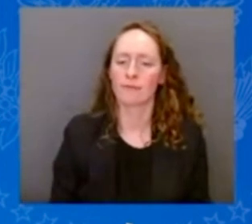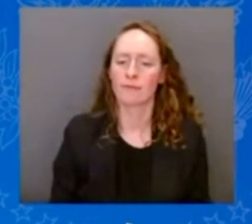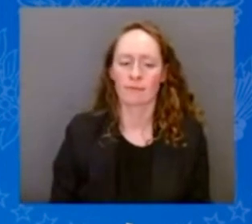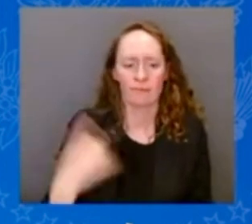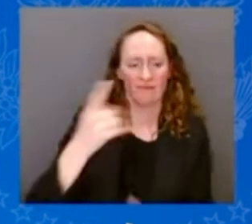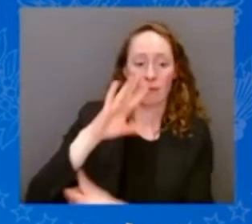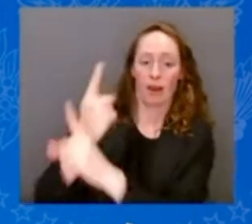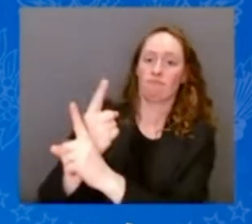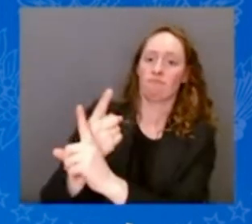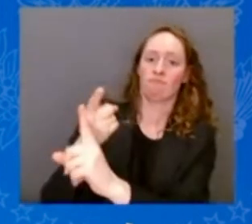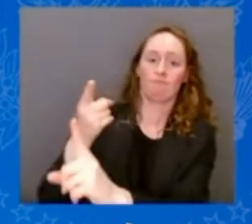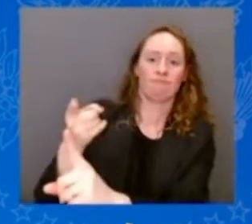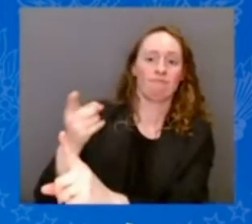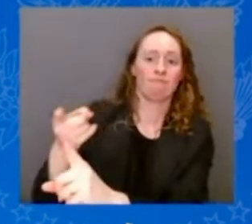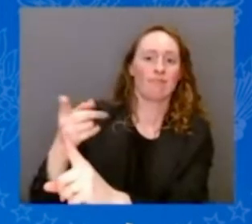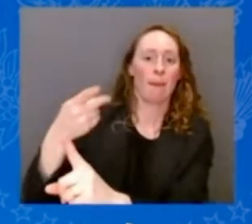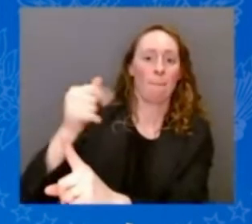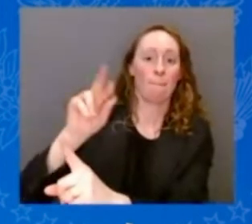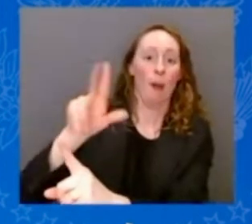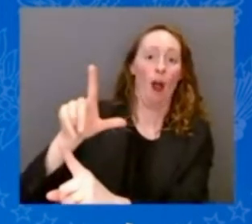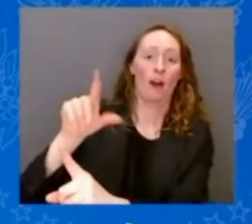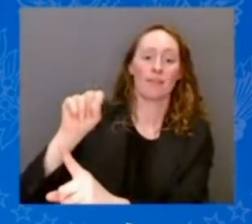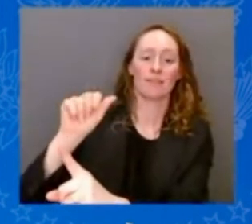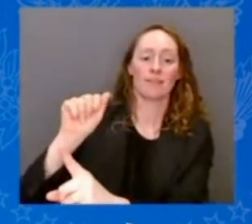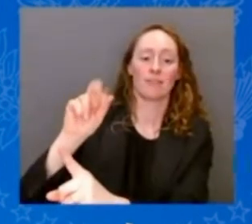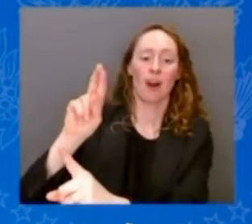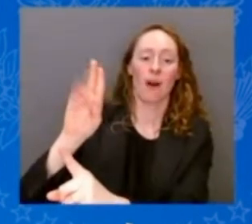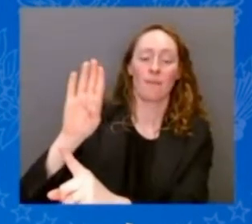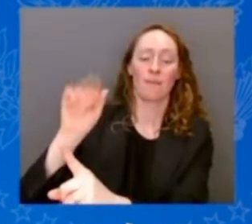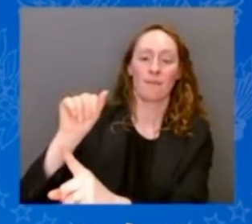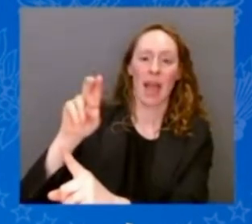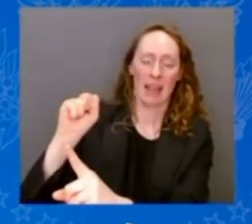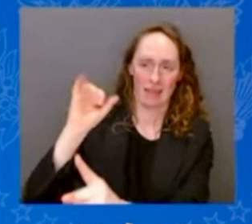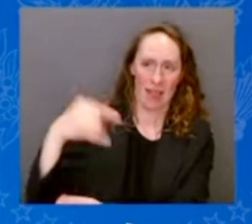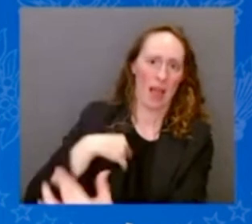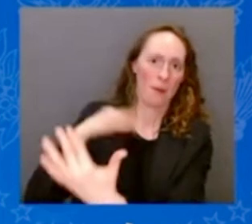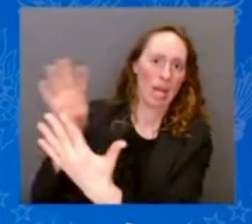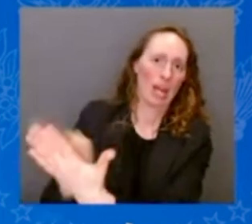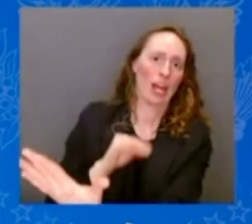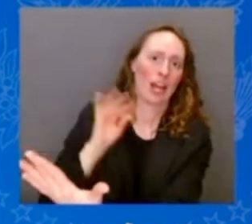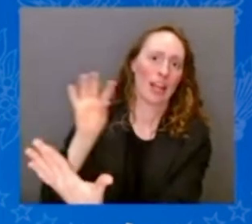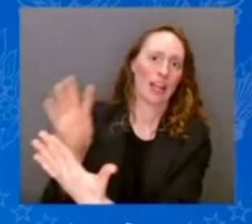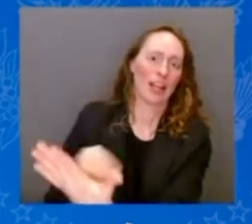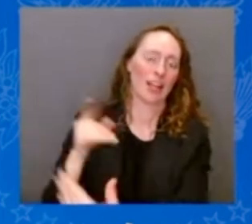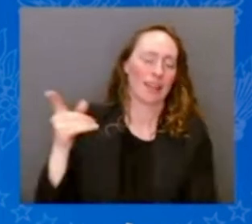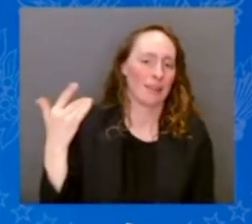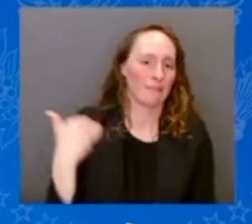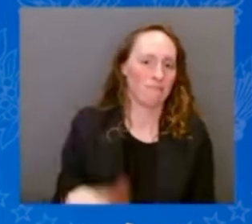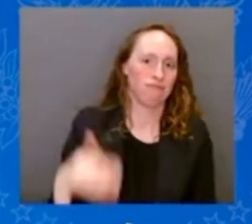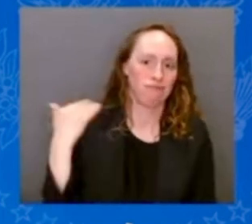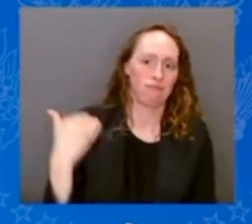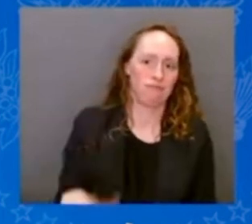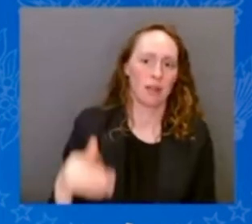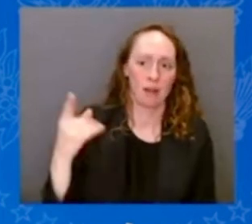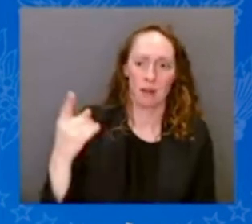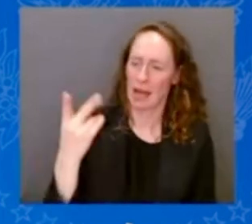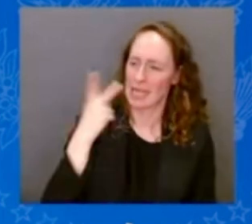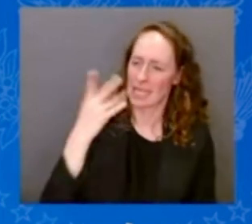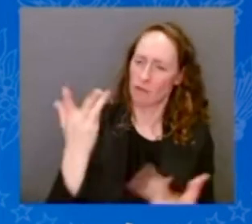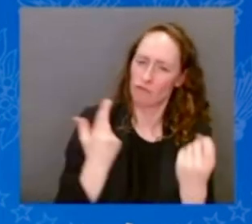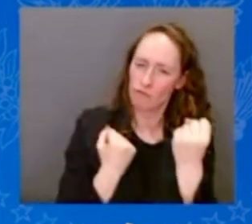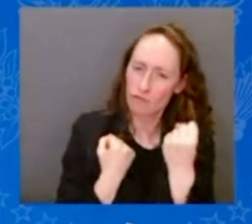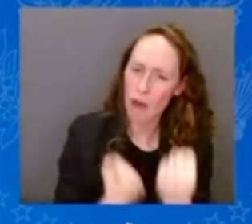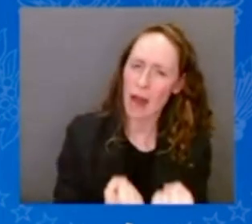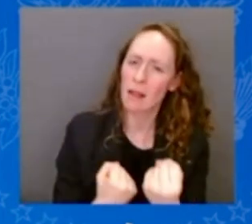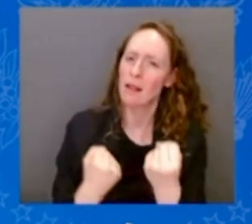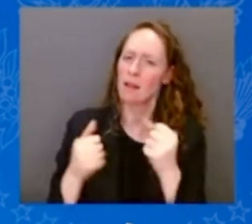guy who educated me. Most of all, I've seen the character and courage of millions of Greek immigrants who've always enriched what